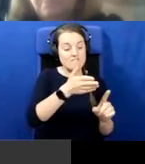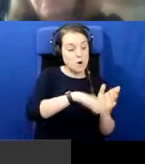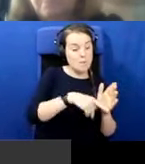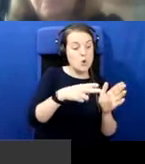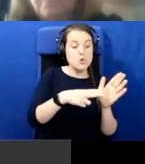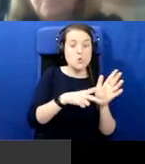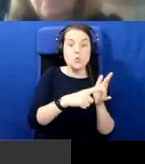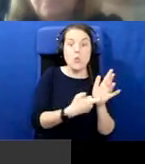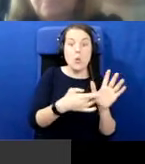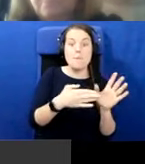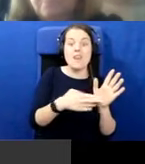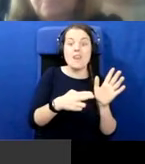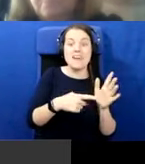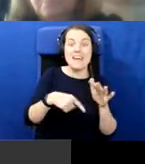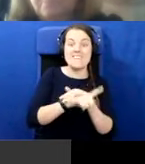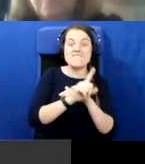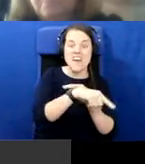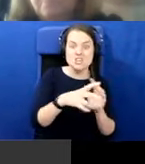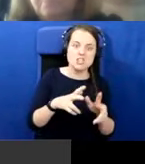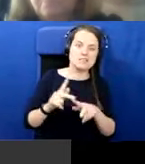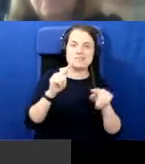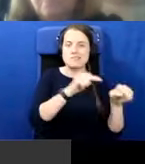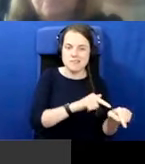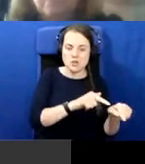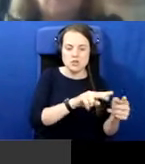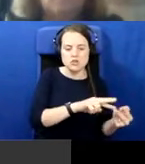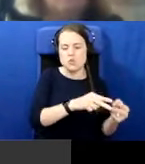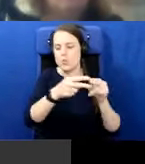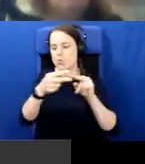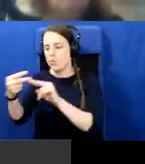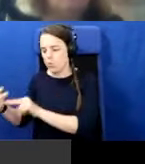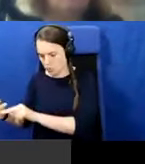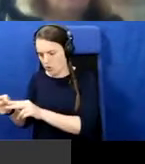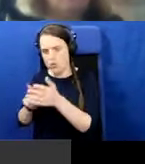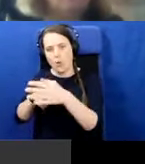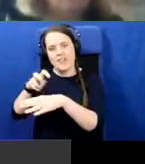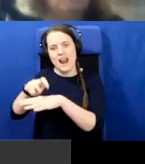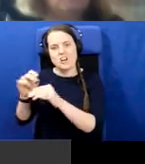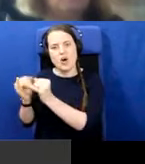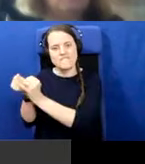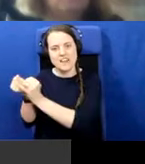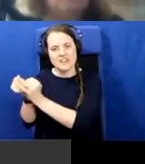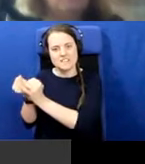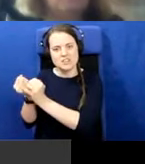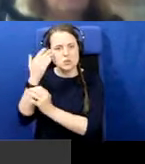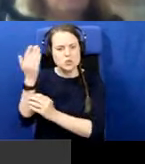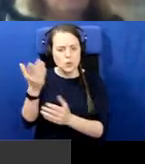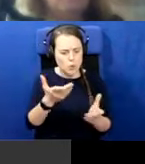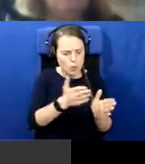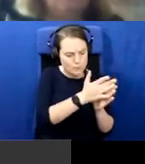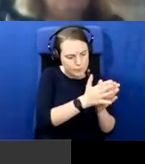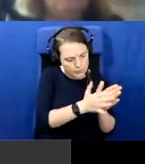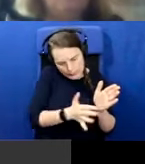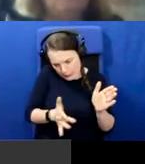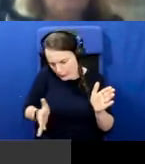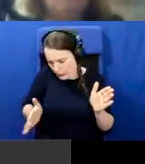in the 12th century through to the Northern Irish conflict. You don't get an idea of what that is. And I think that's the key